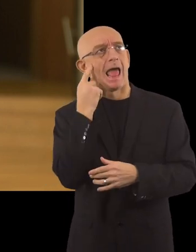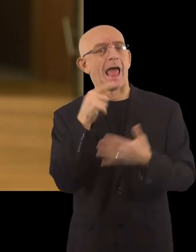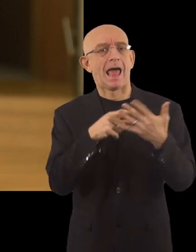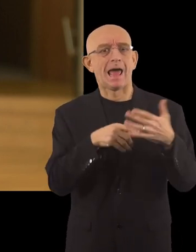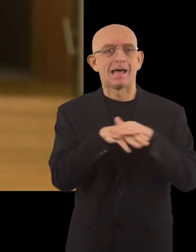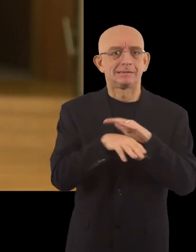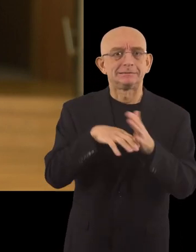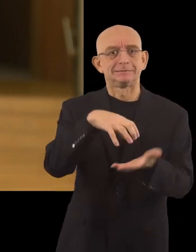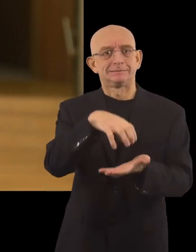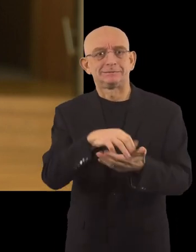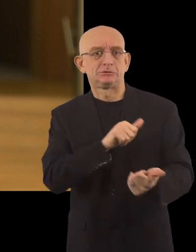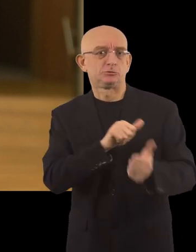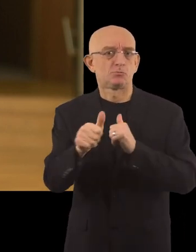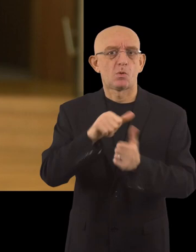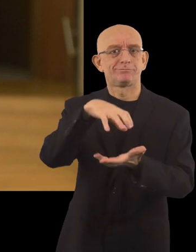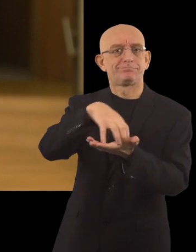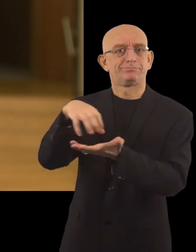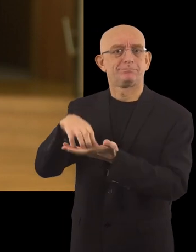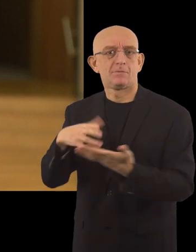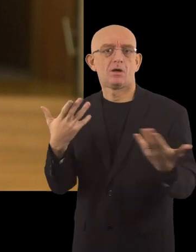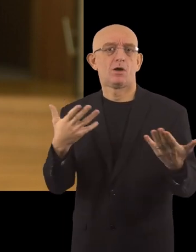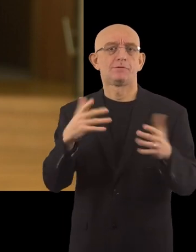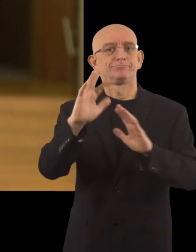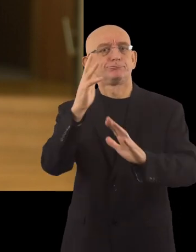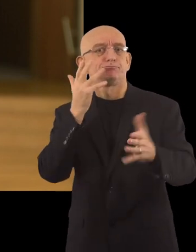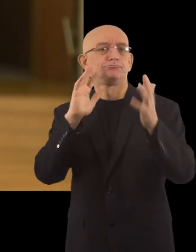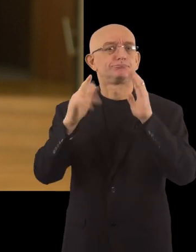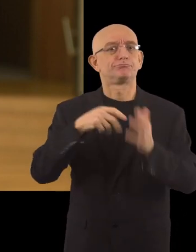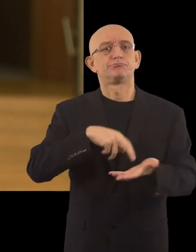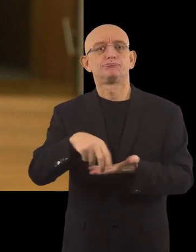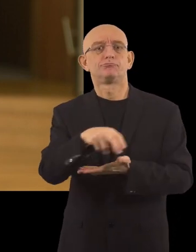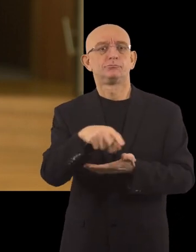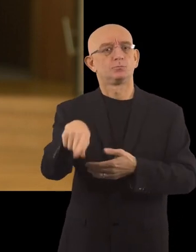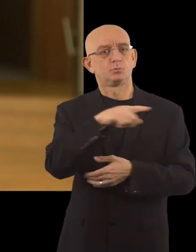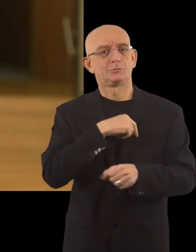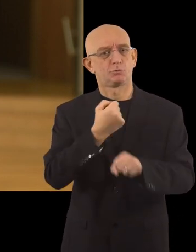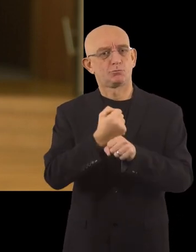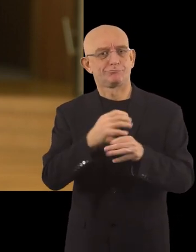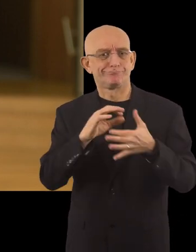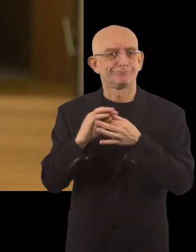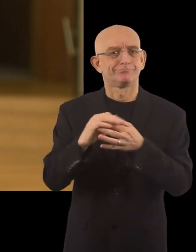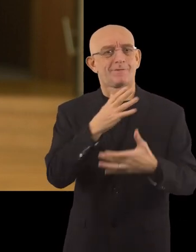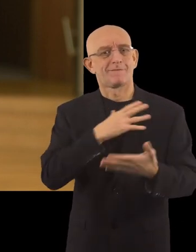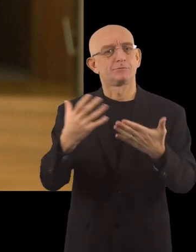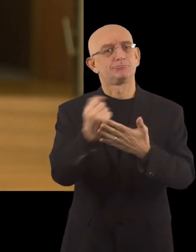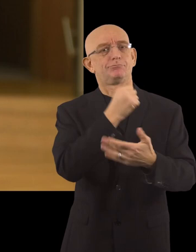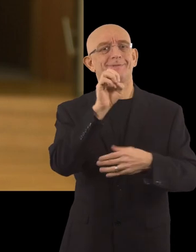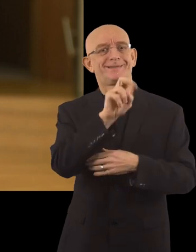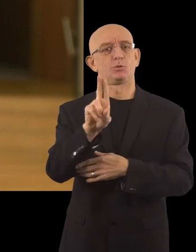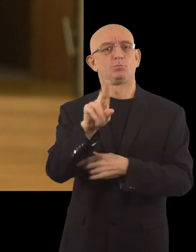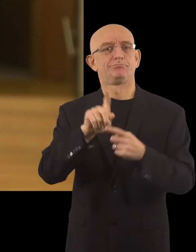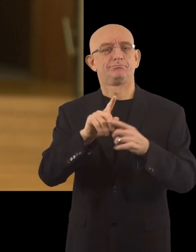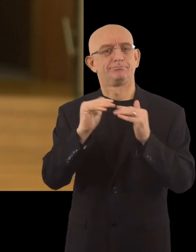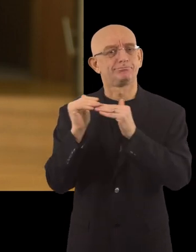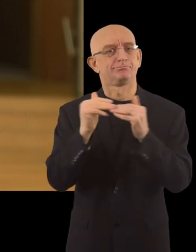accessibility of cities, sport facilities or nature trails. We are working to achieve an EU that is